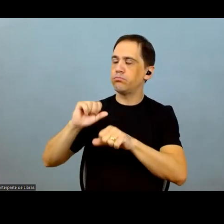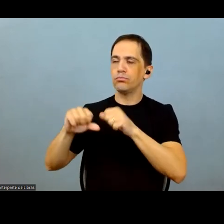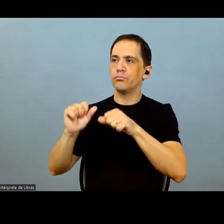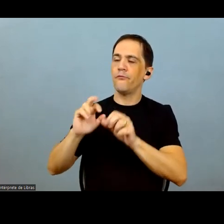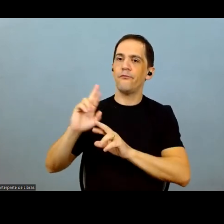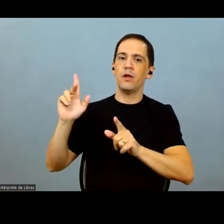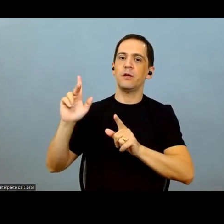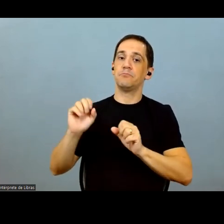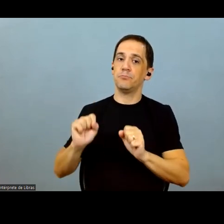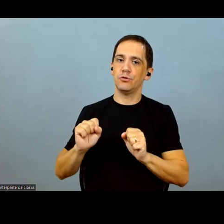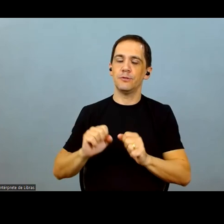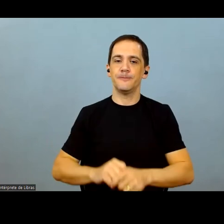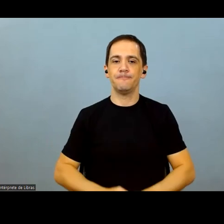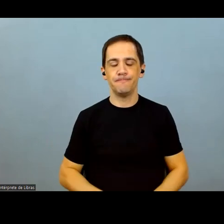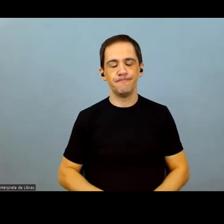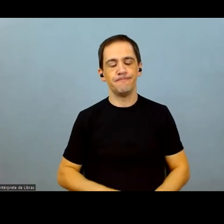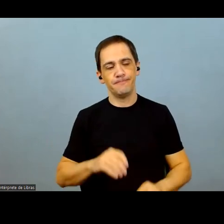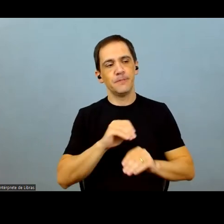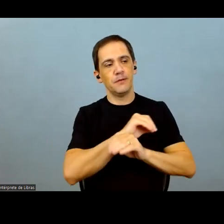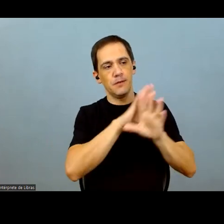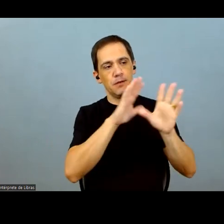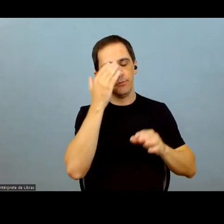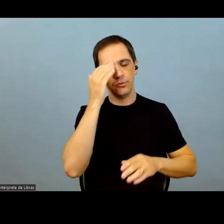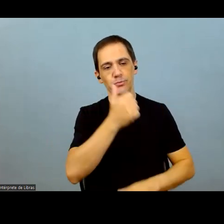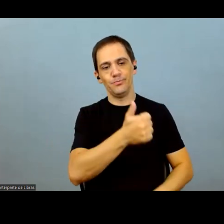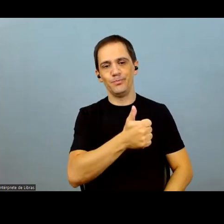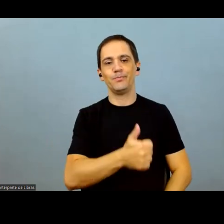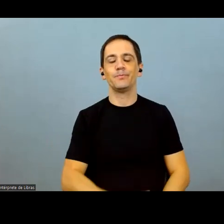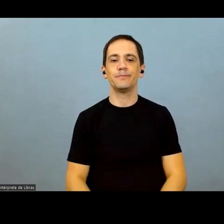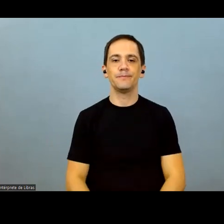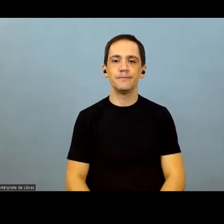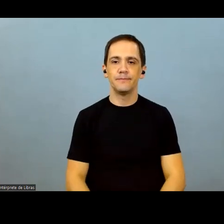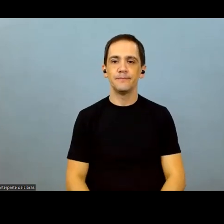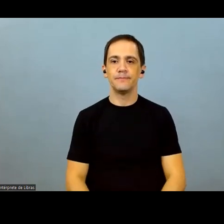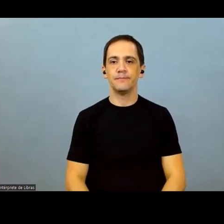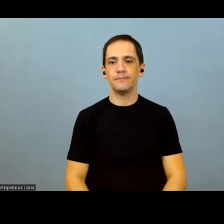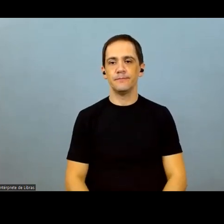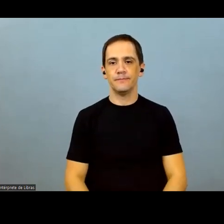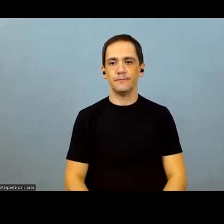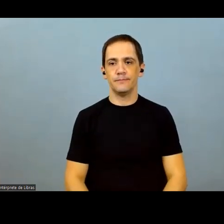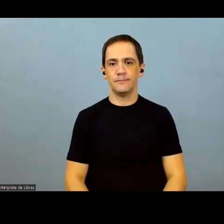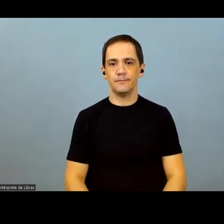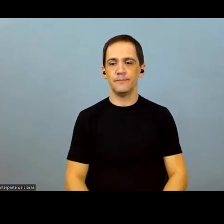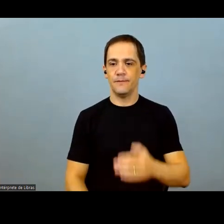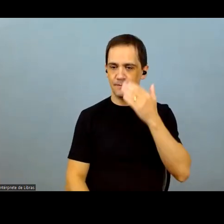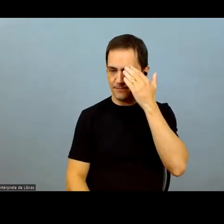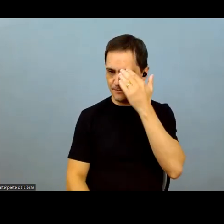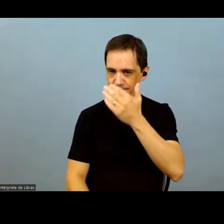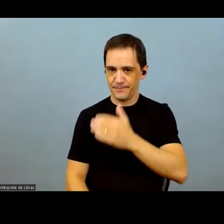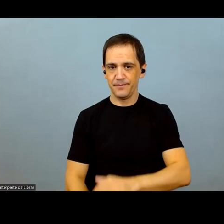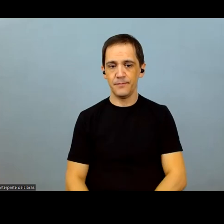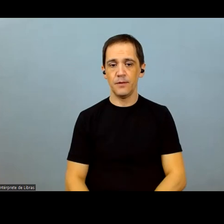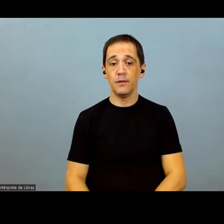changes in the world stage. Thank you very much, Pavinato. Thank you, Tiago.